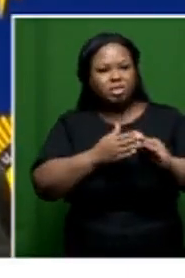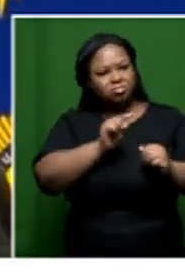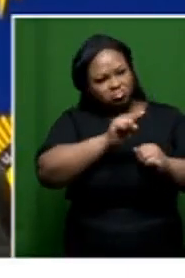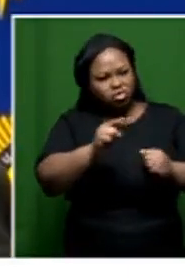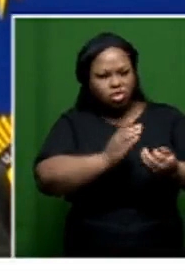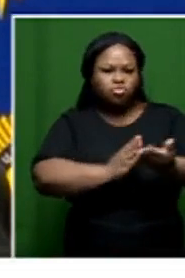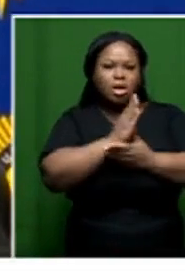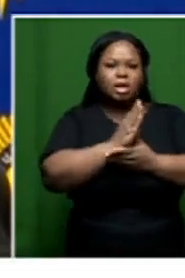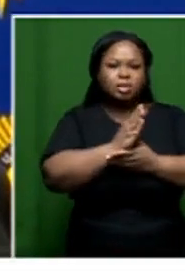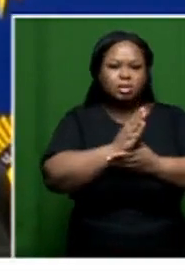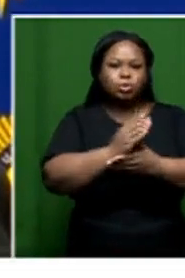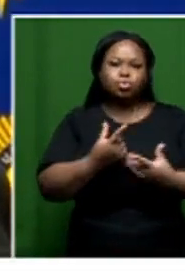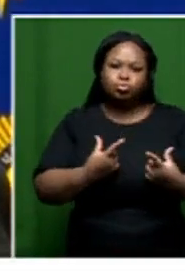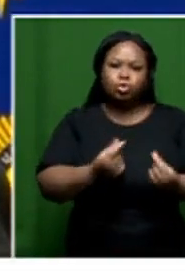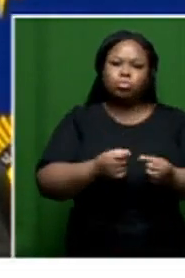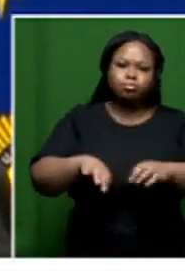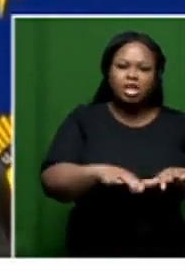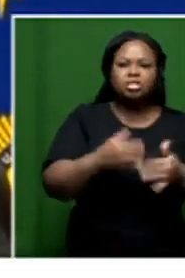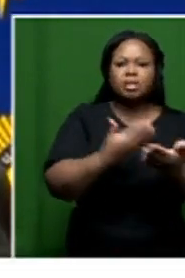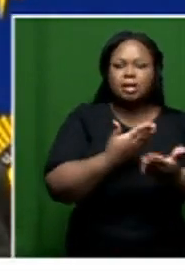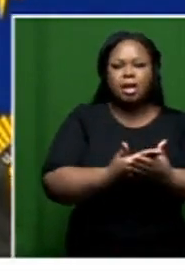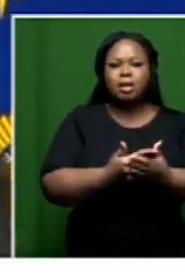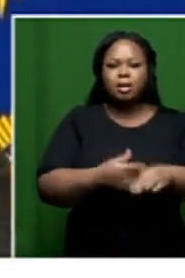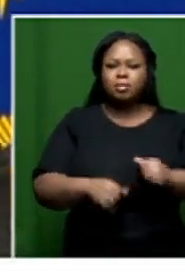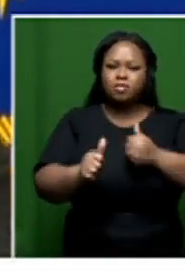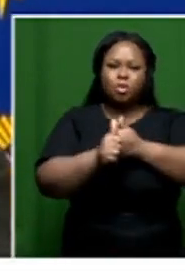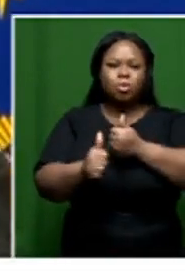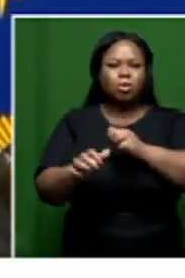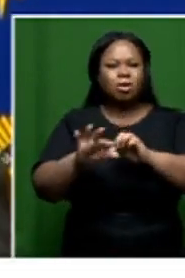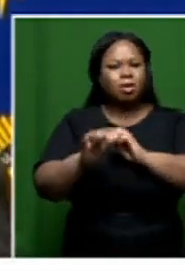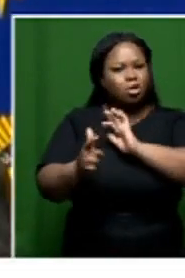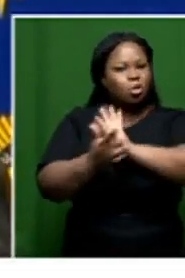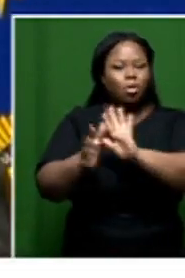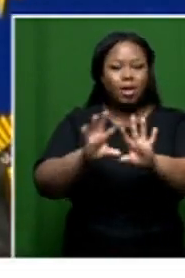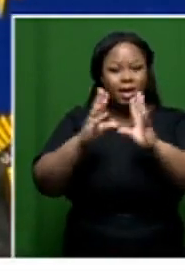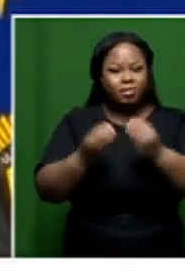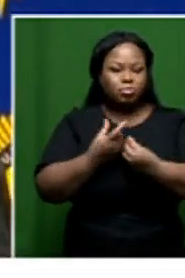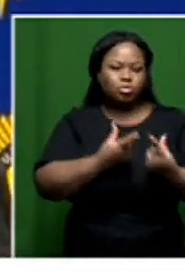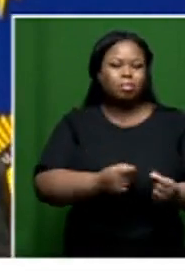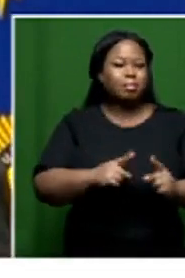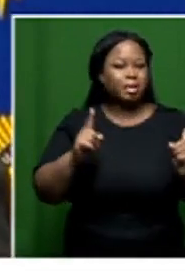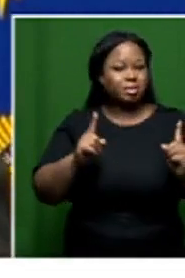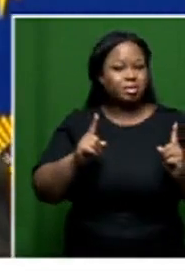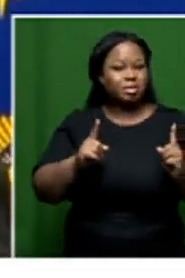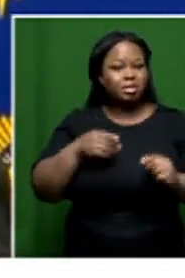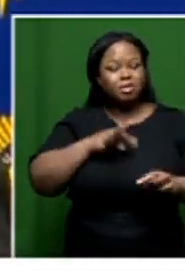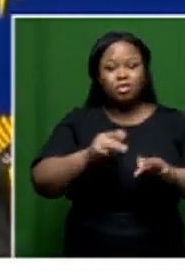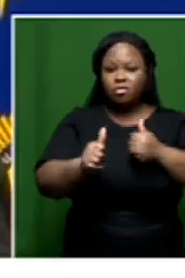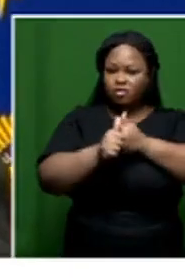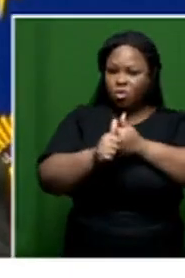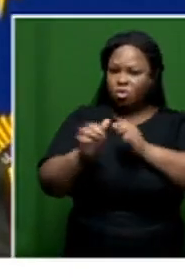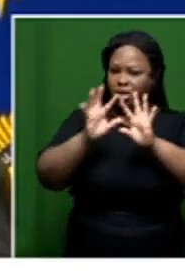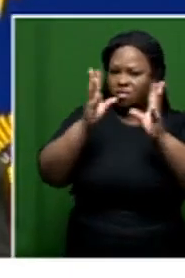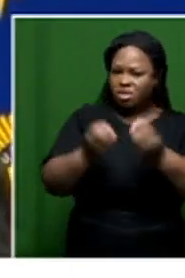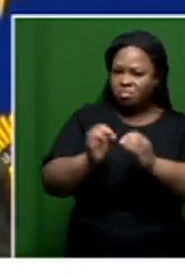right to act and we have the right to work together within the law. So if the law is pursued and indeed